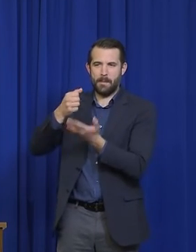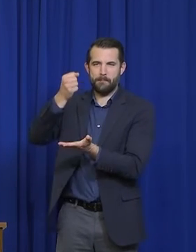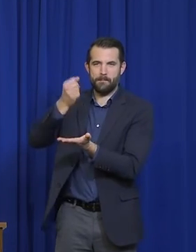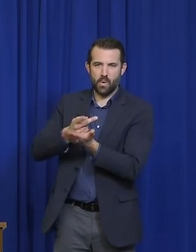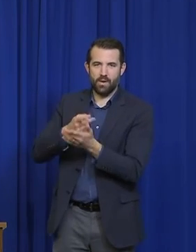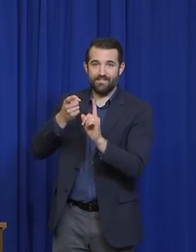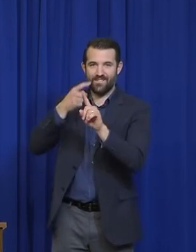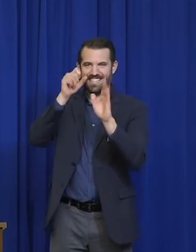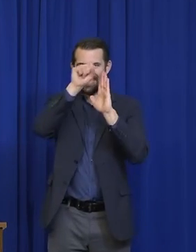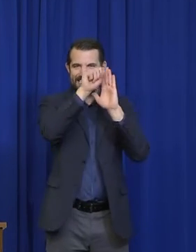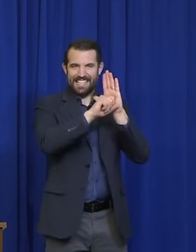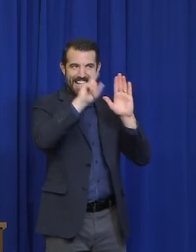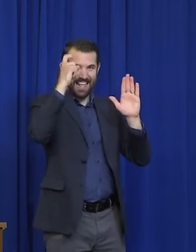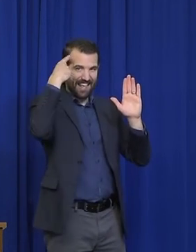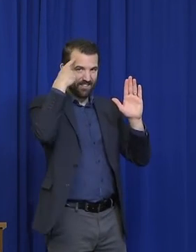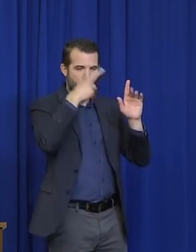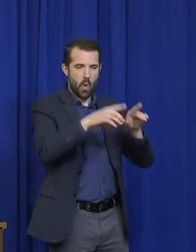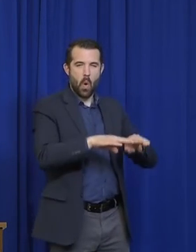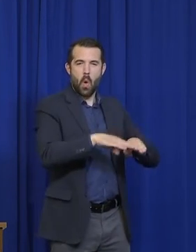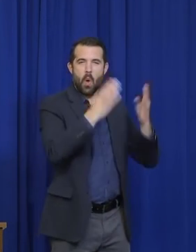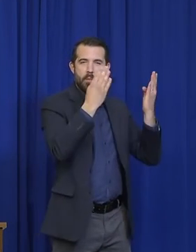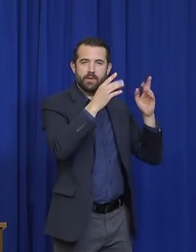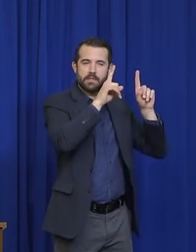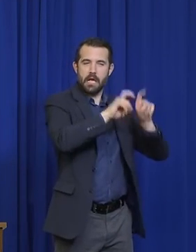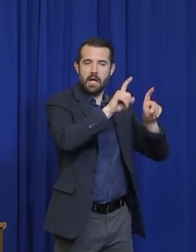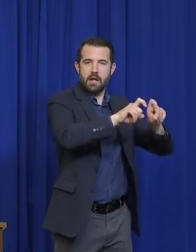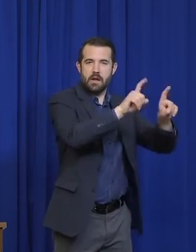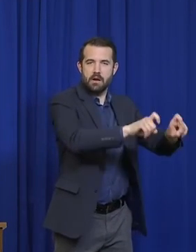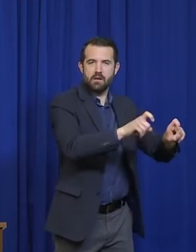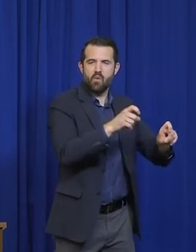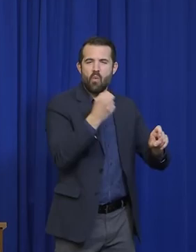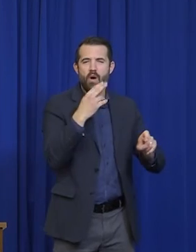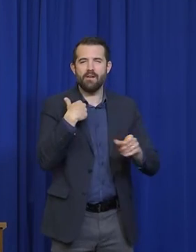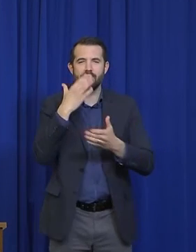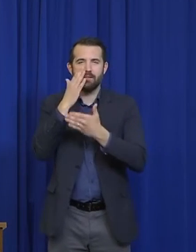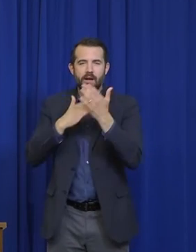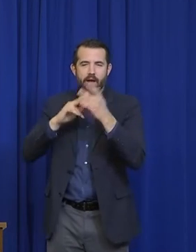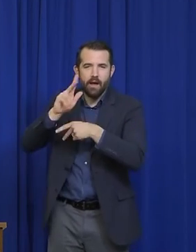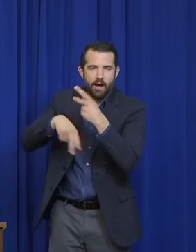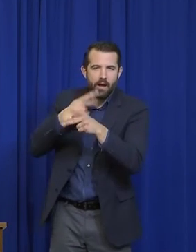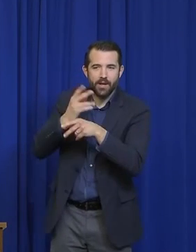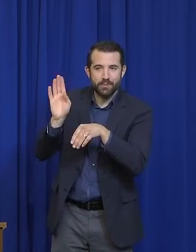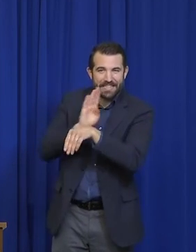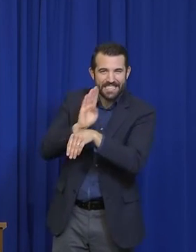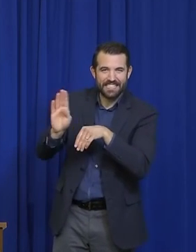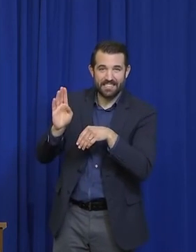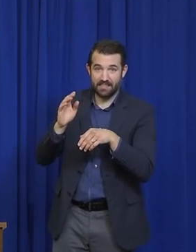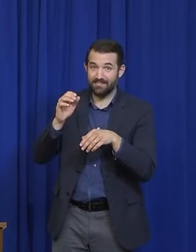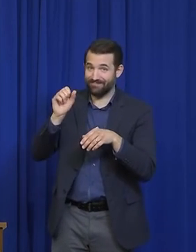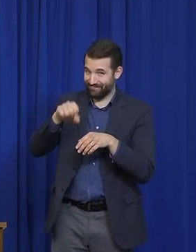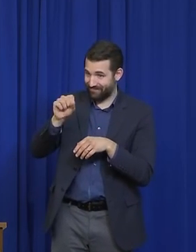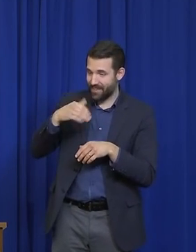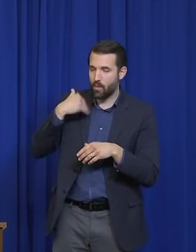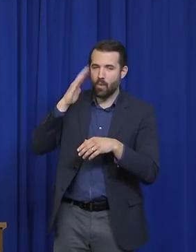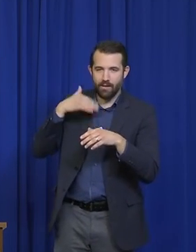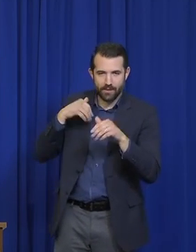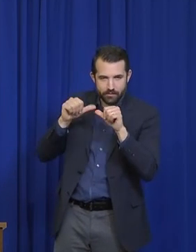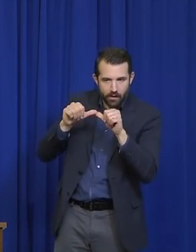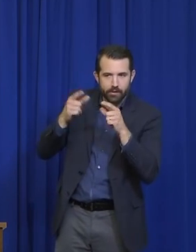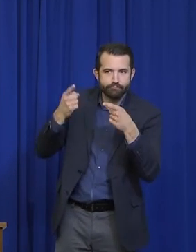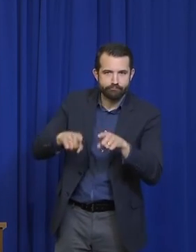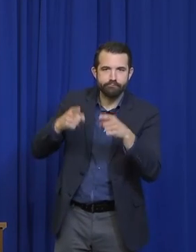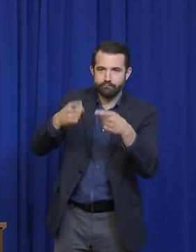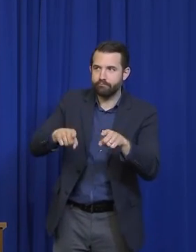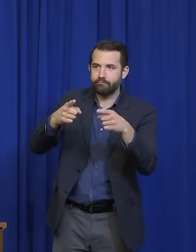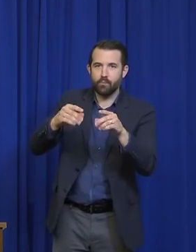open up in some capacity or to do business in some way. That has been happening. That will continue to be happening. I think the